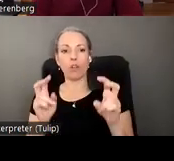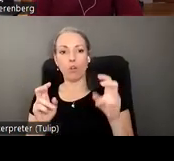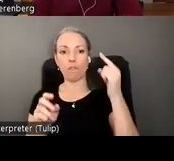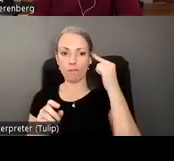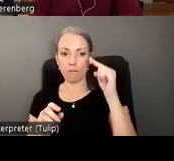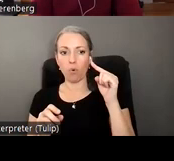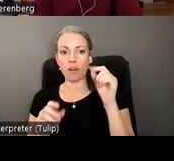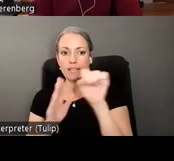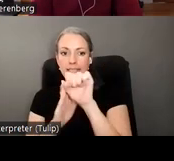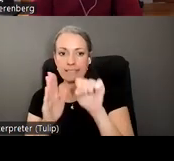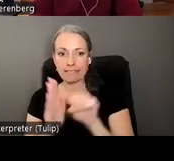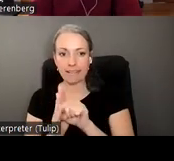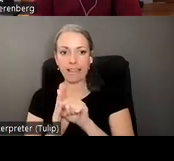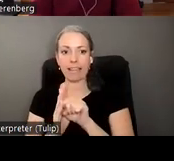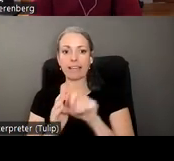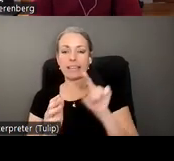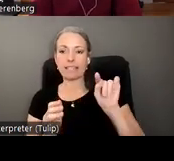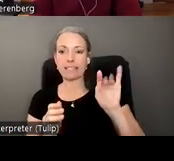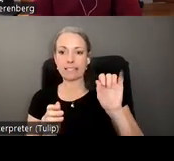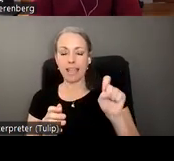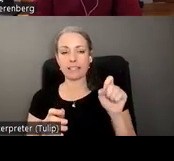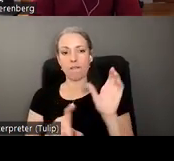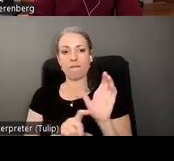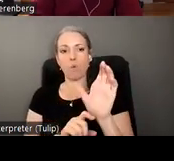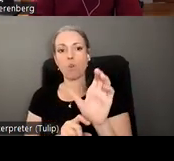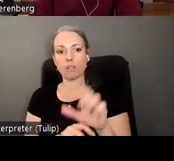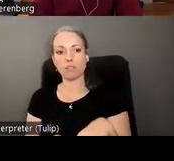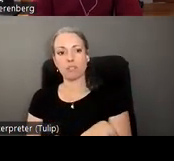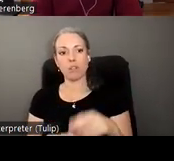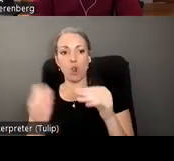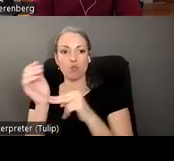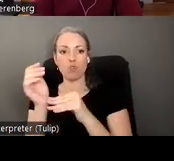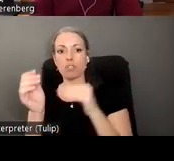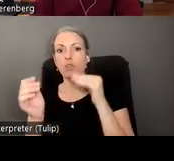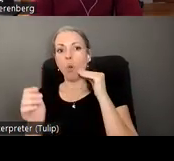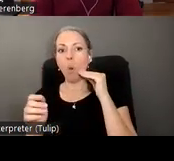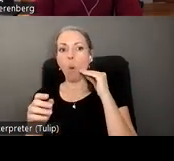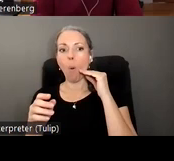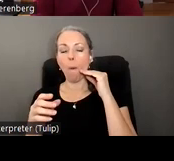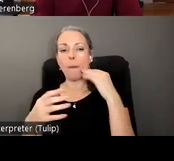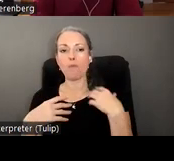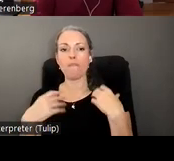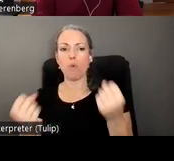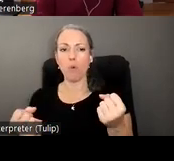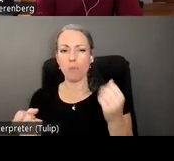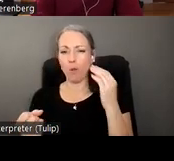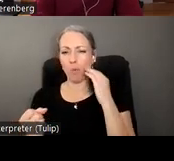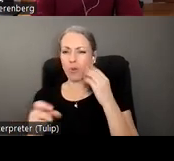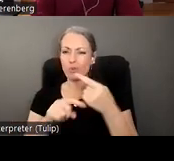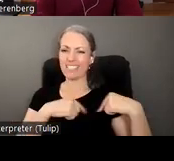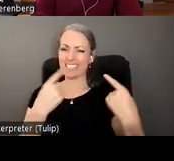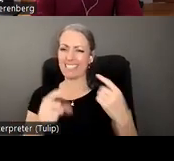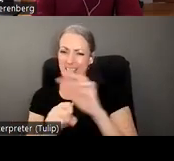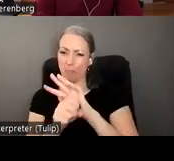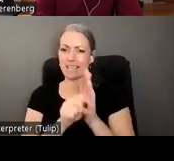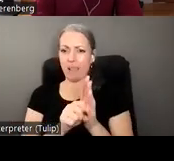task force on nursing home reform you know the the pandemic has really exposed some shocking deficiencies in